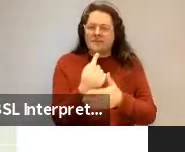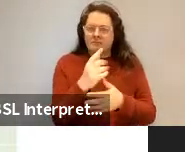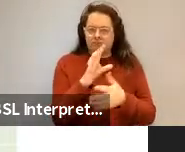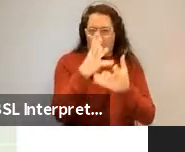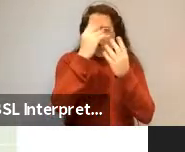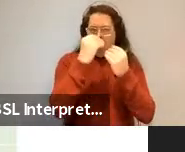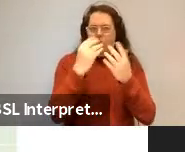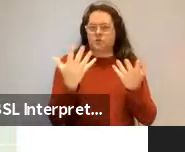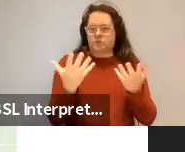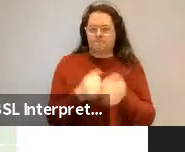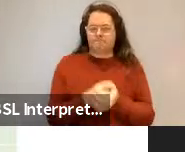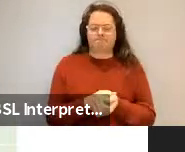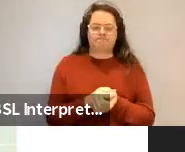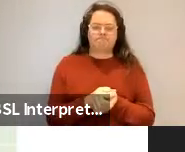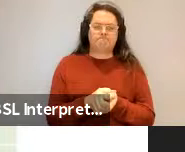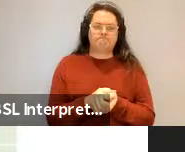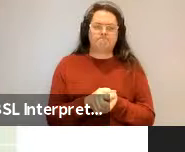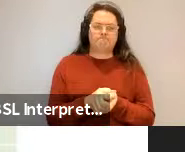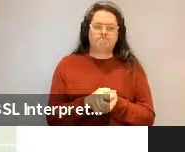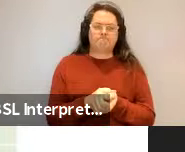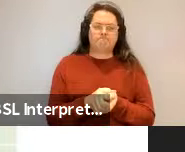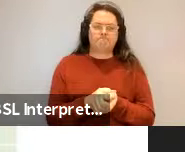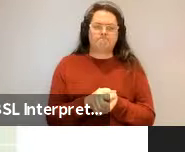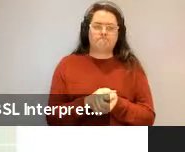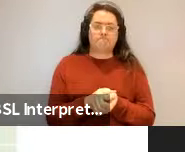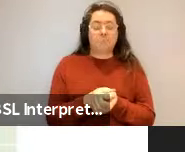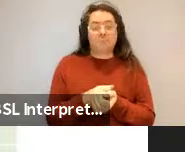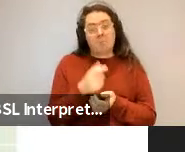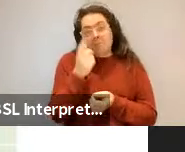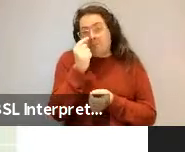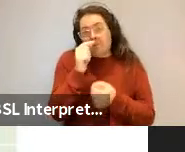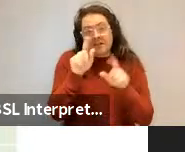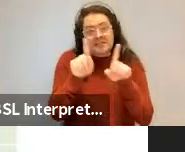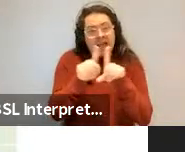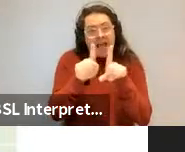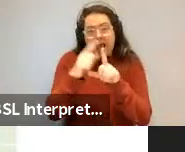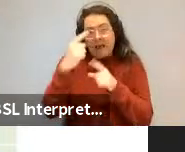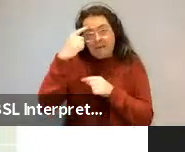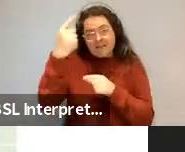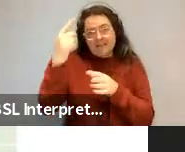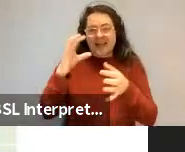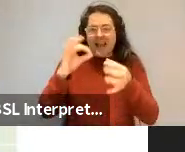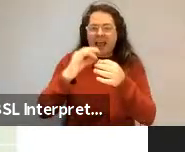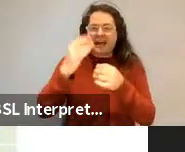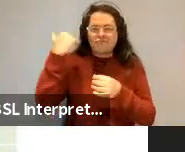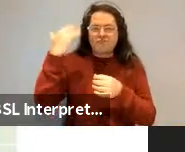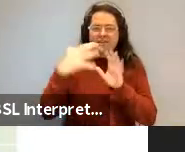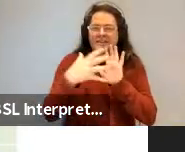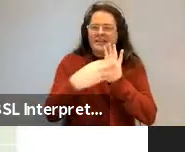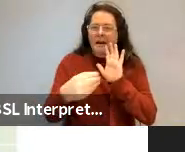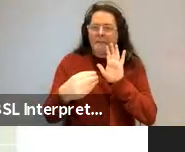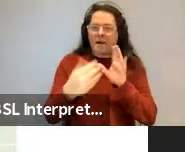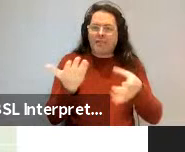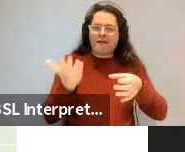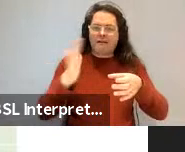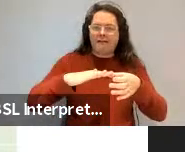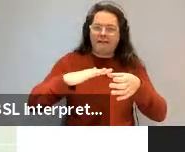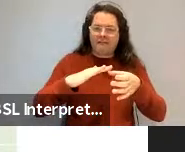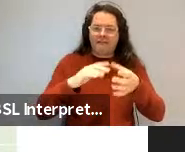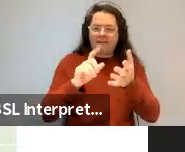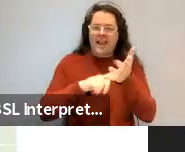The same idea, by the way, is relevant to the lid case. So